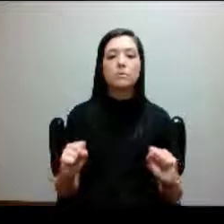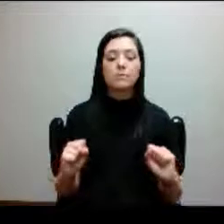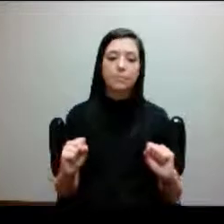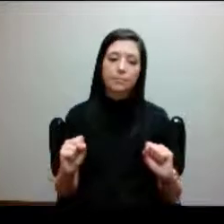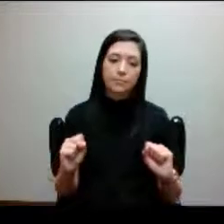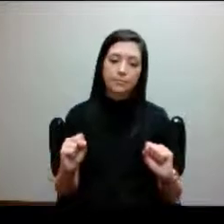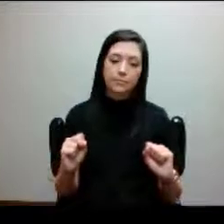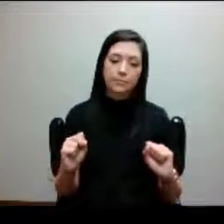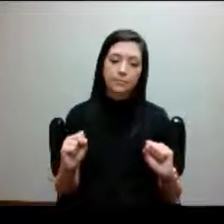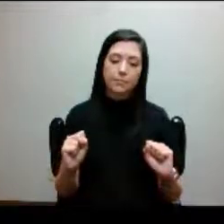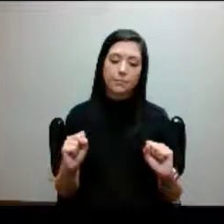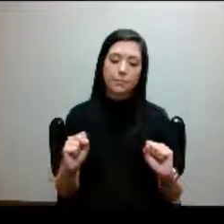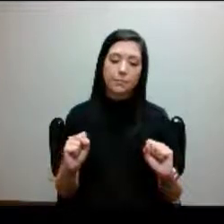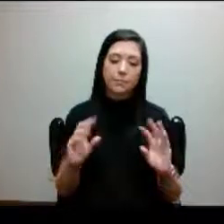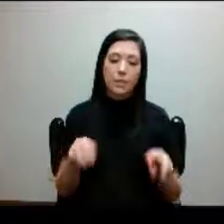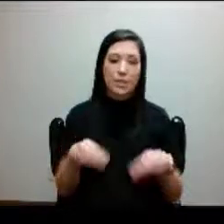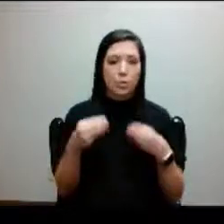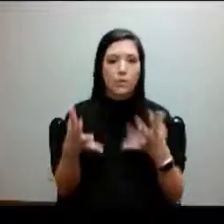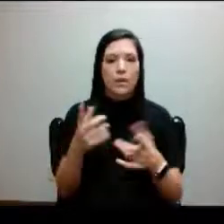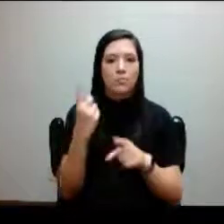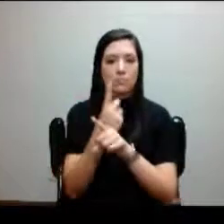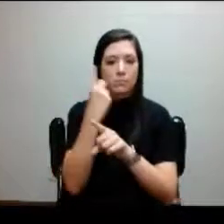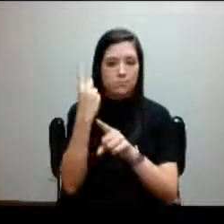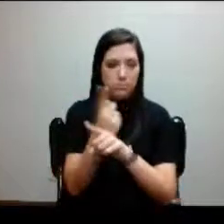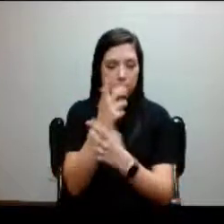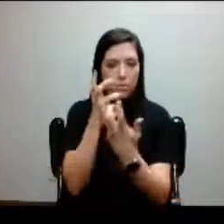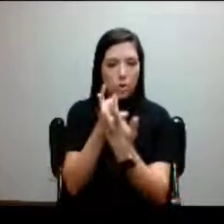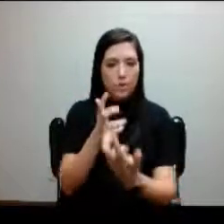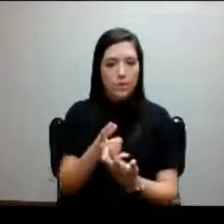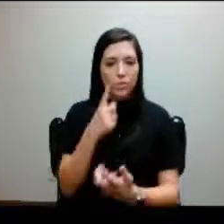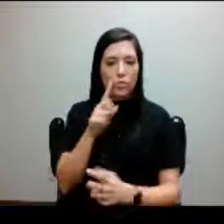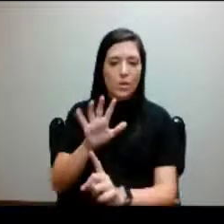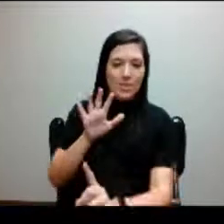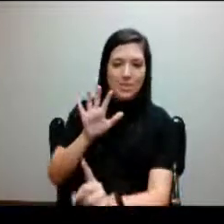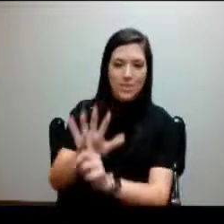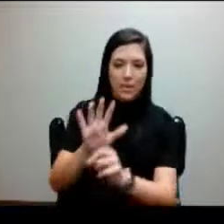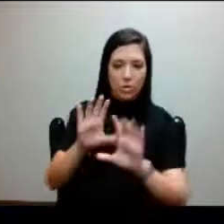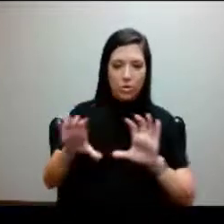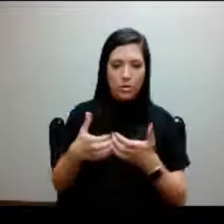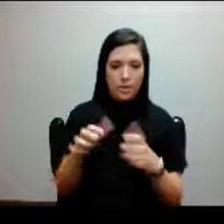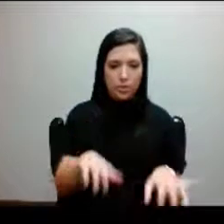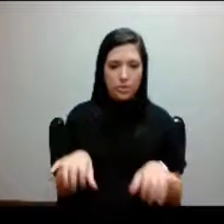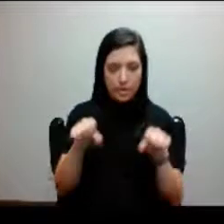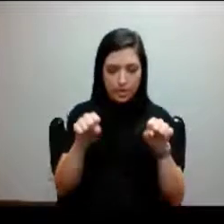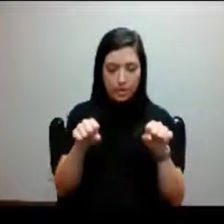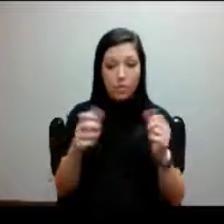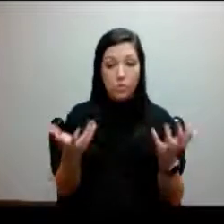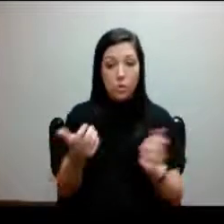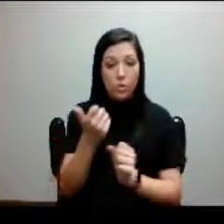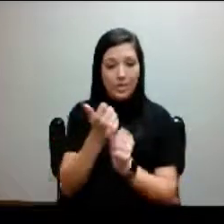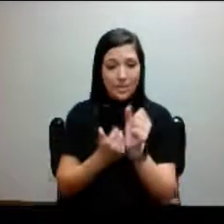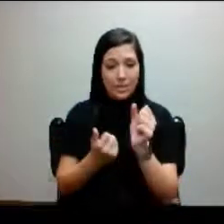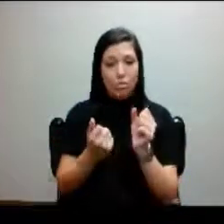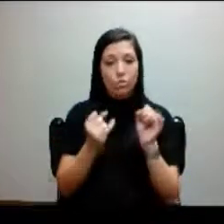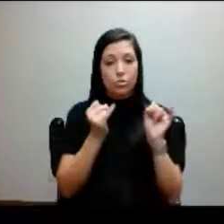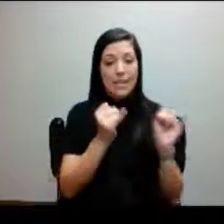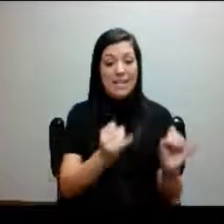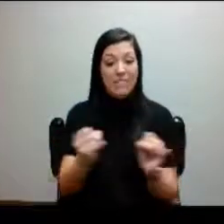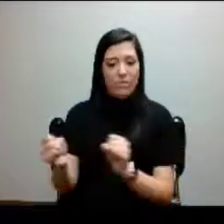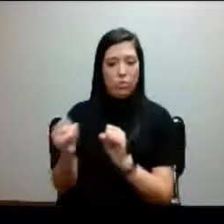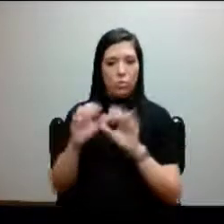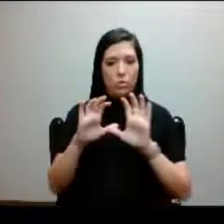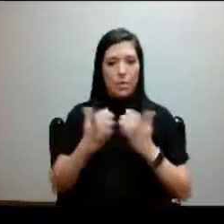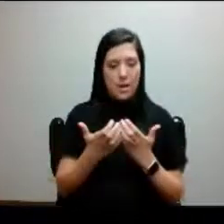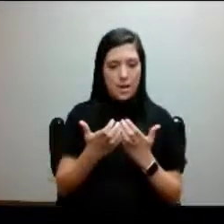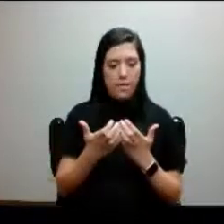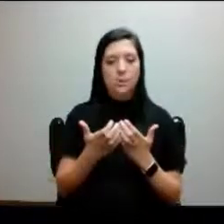provide them with the proper accommodations for the classes that they're taking. So each individual class has